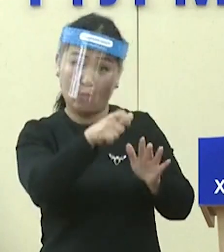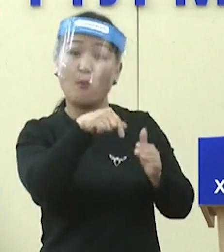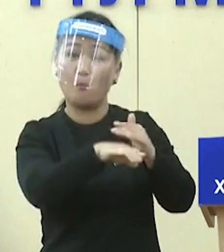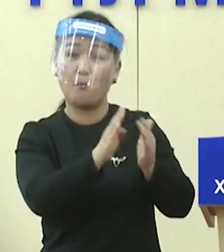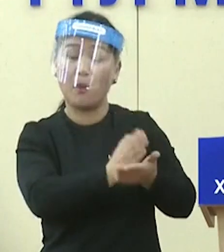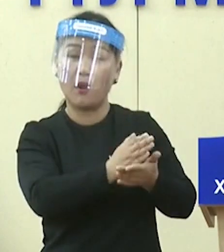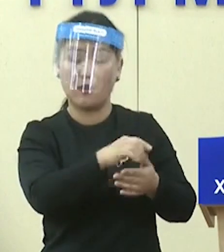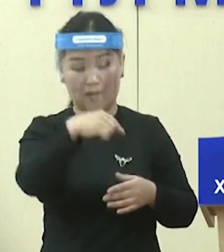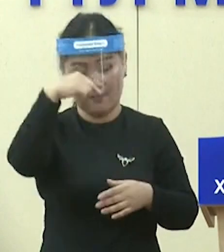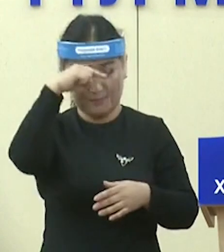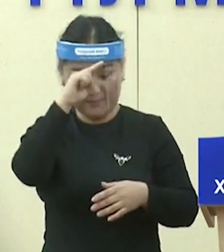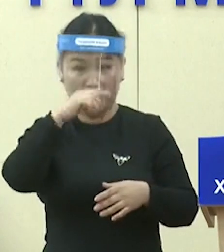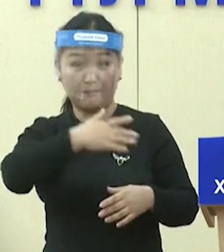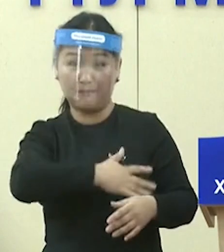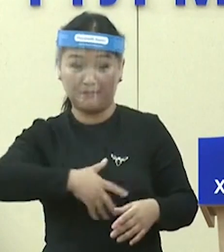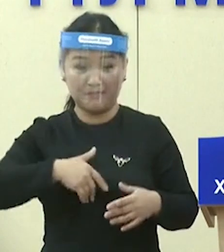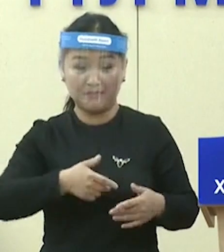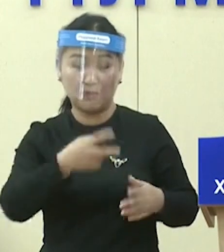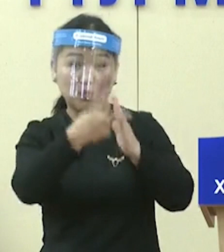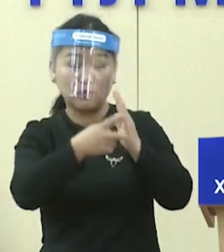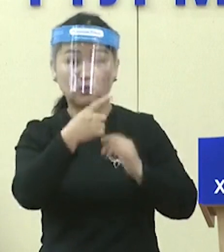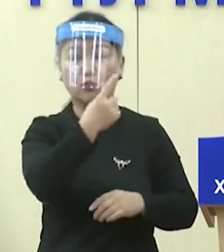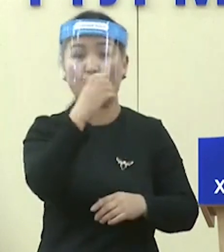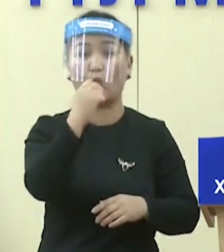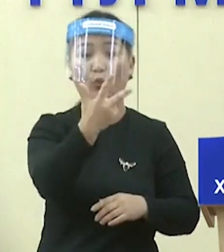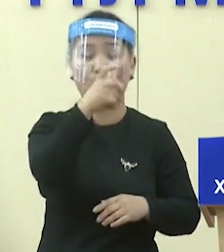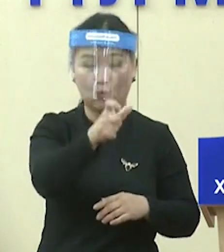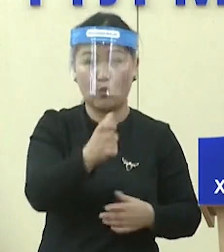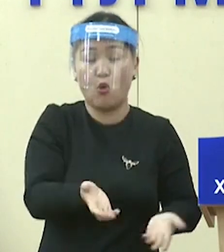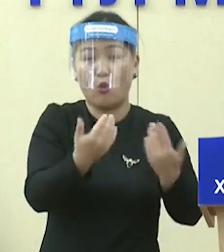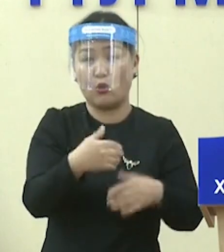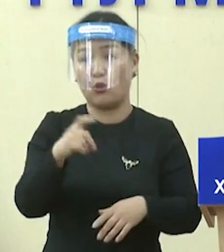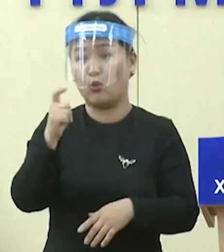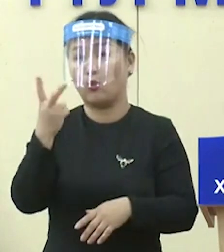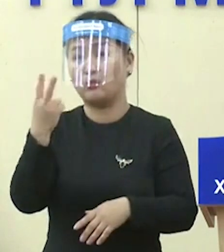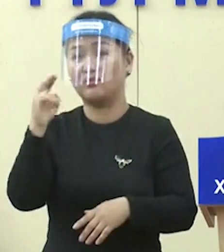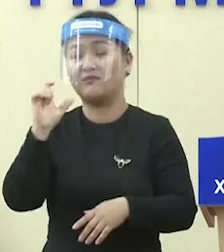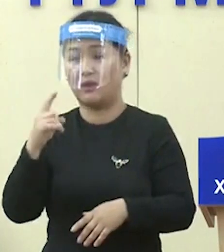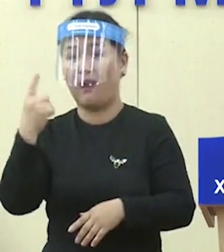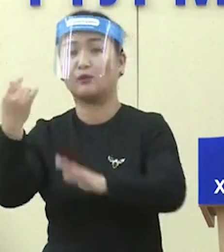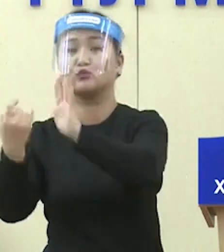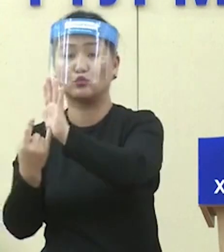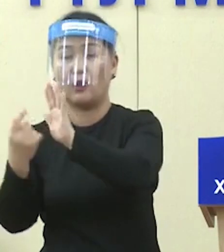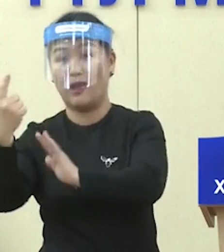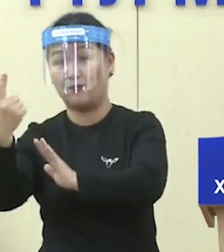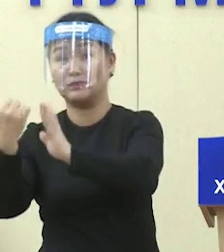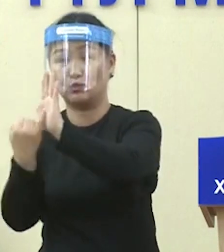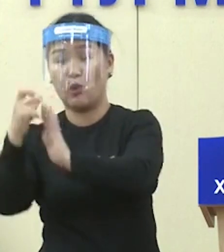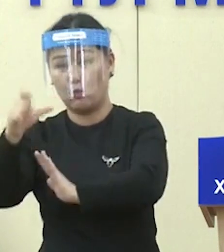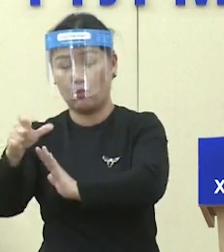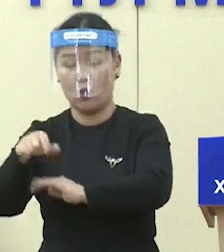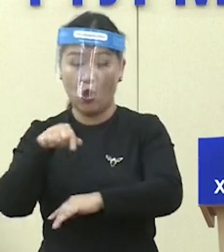detected in a Russian transport driver who entered Mongolia through the Alton butler border checkpoint the patient is now being